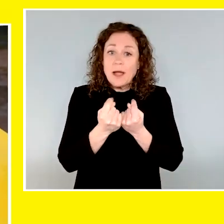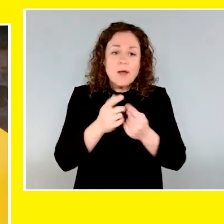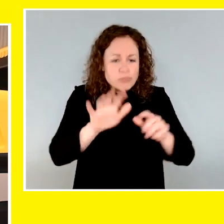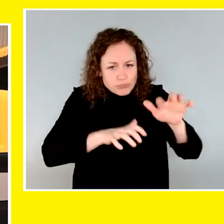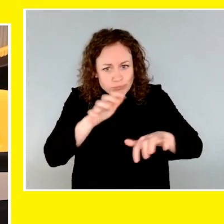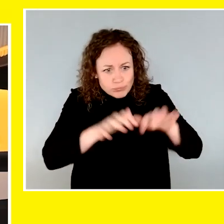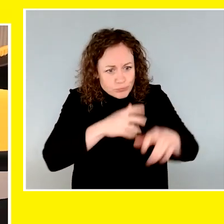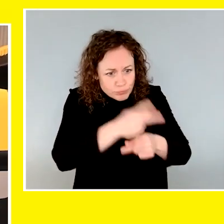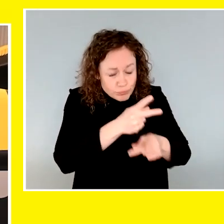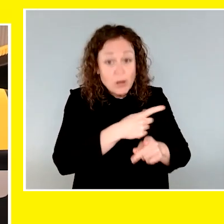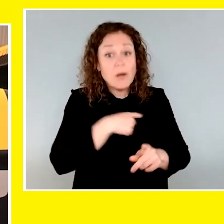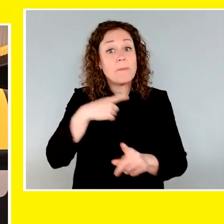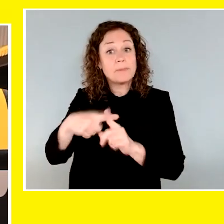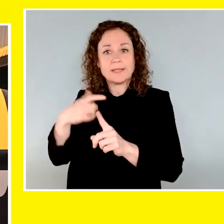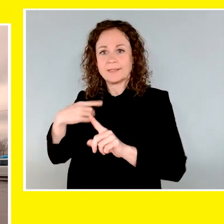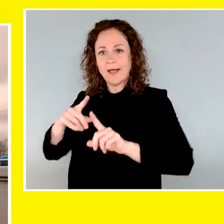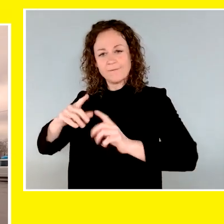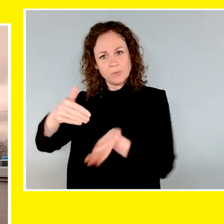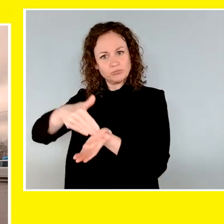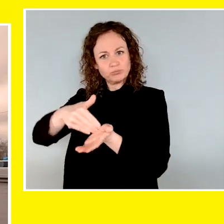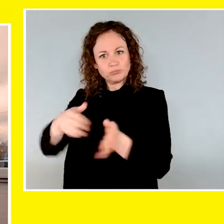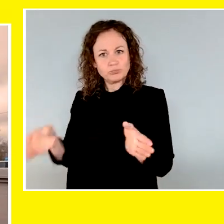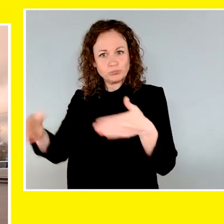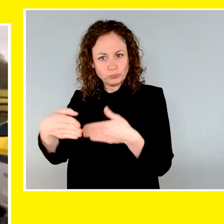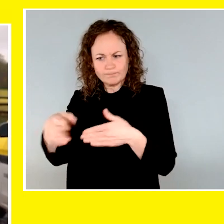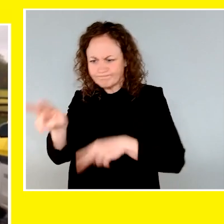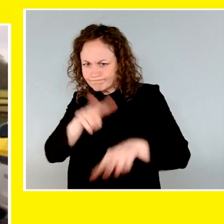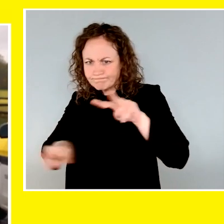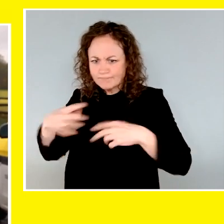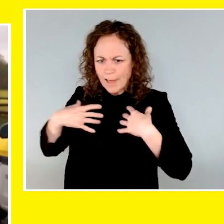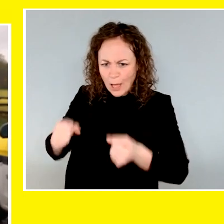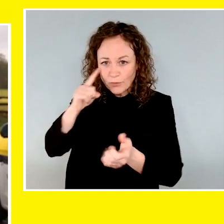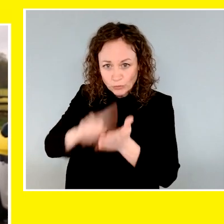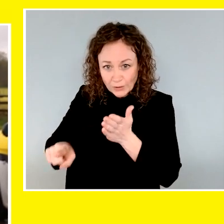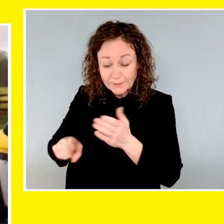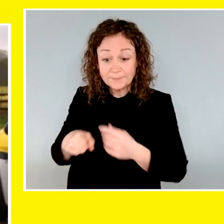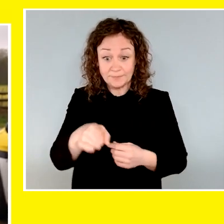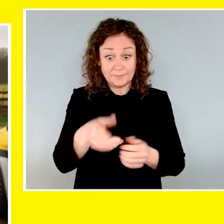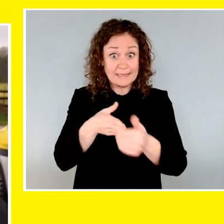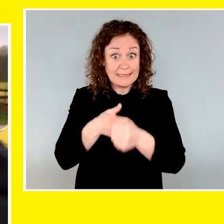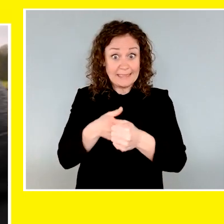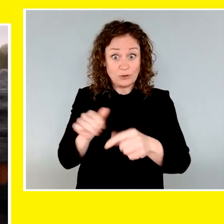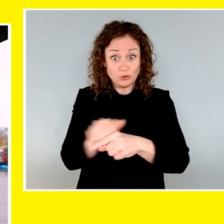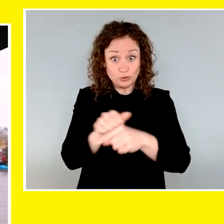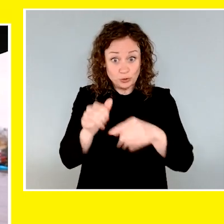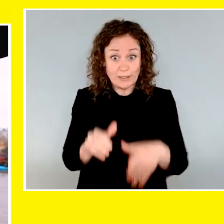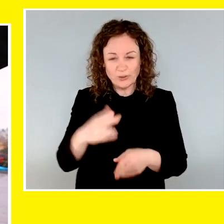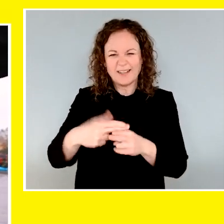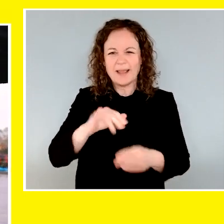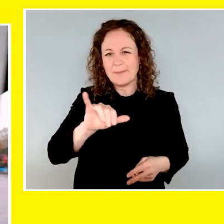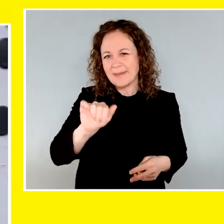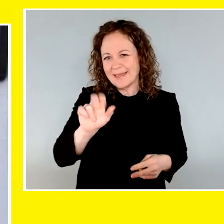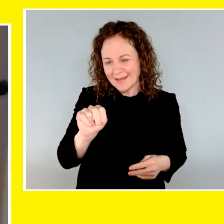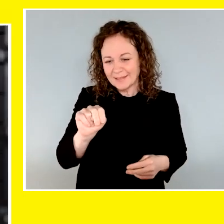room where our team conduct weekly health checks. Here you can see one of our lead trainers, Ian, opening one of our customised